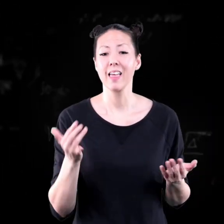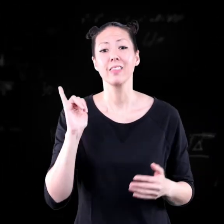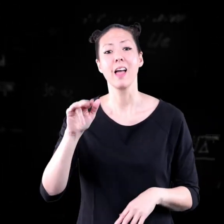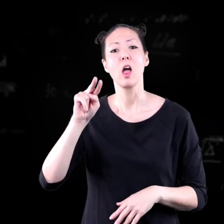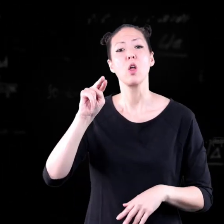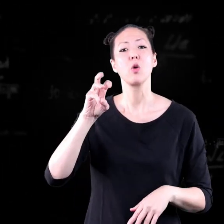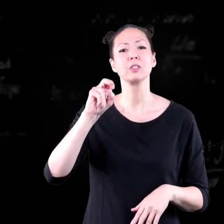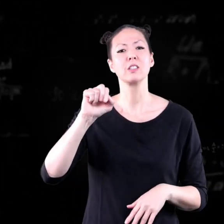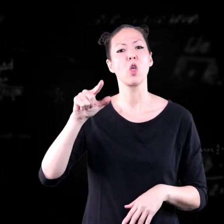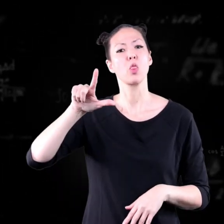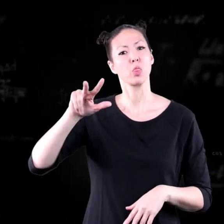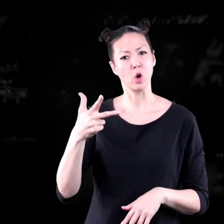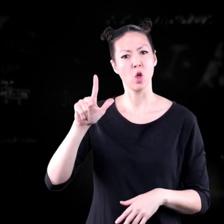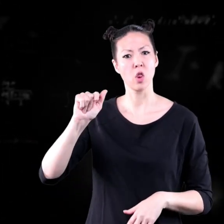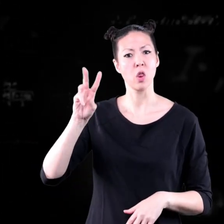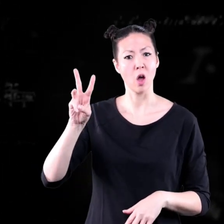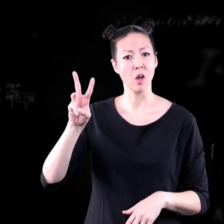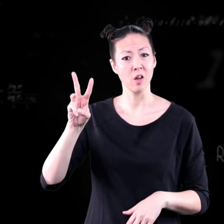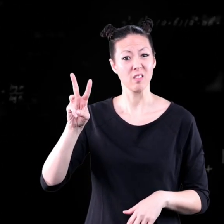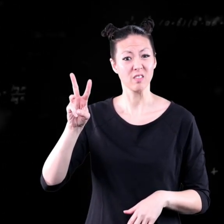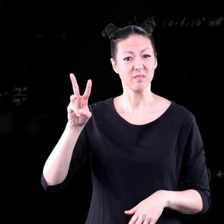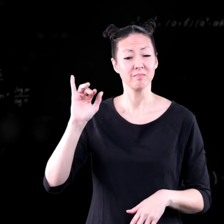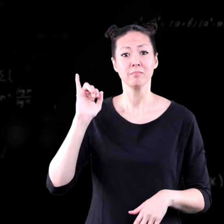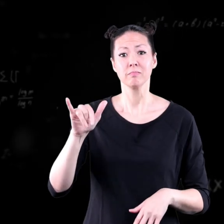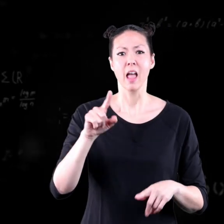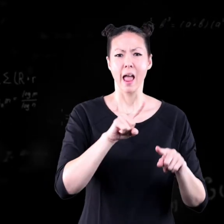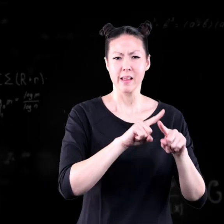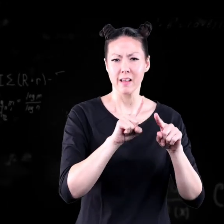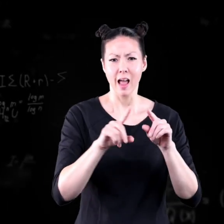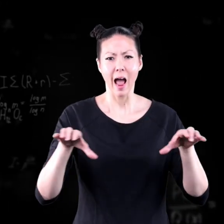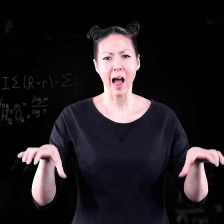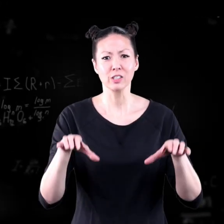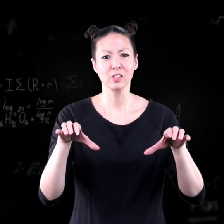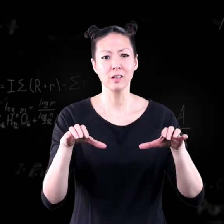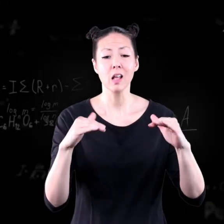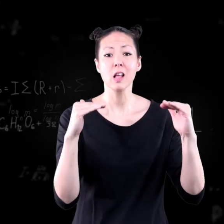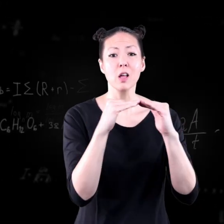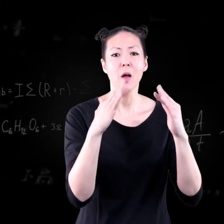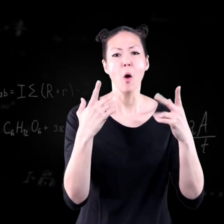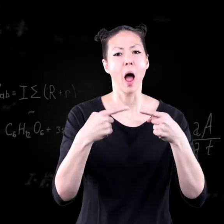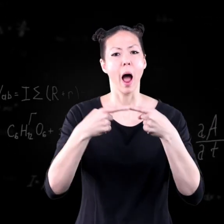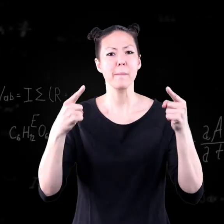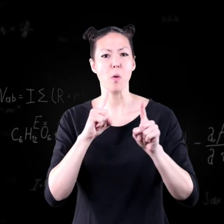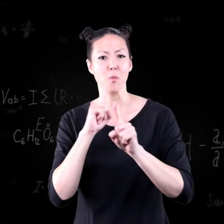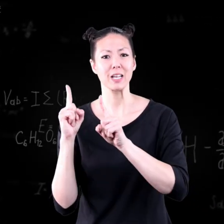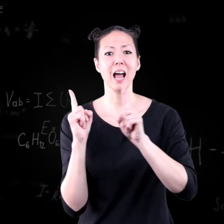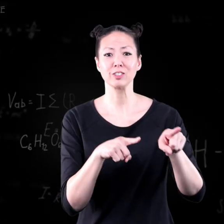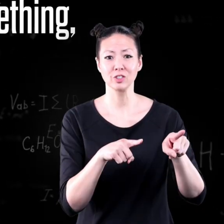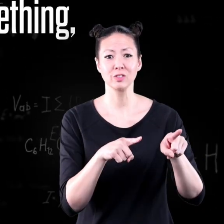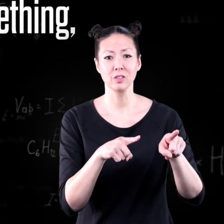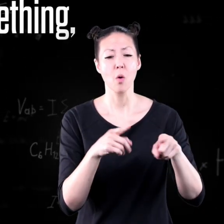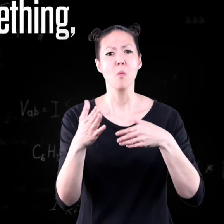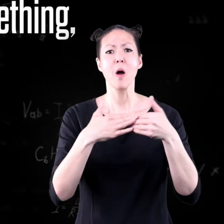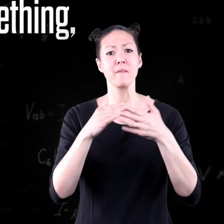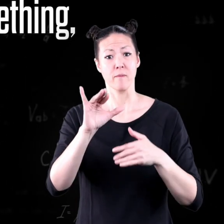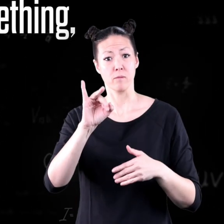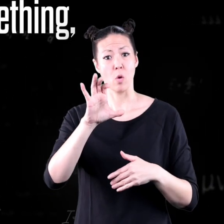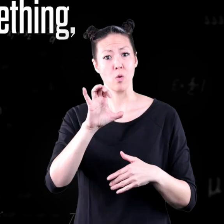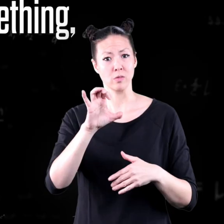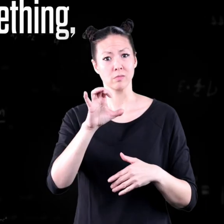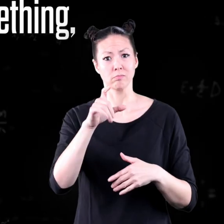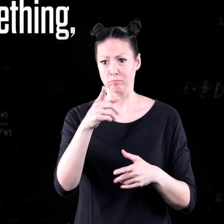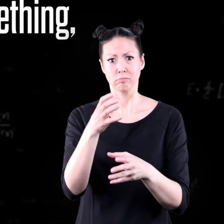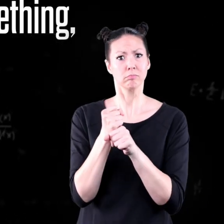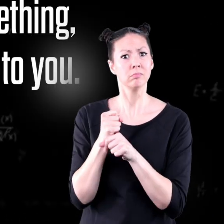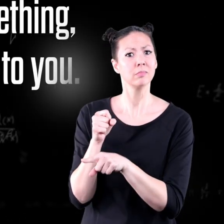Newton's third law says that for every action, there is an equal and opposite reaction. Or whatever force you give